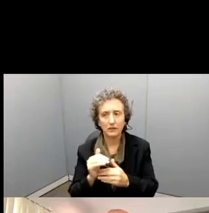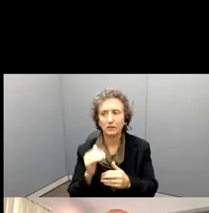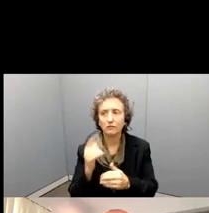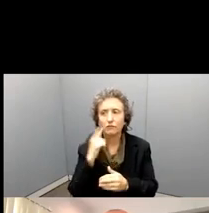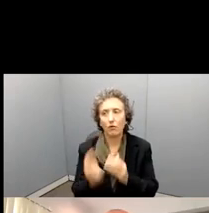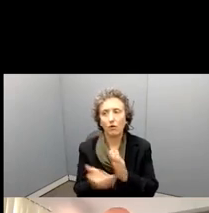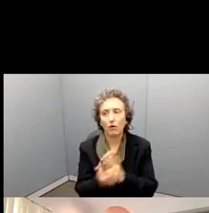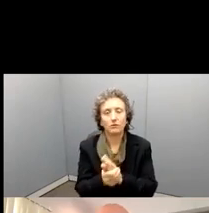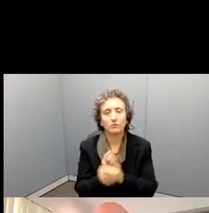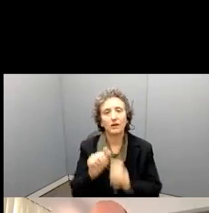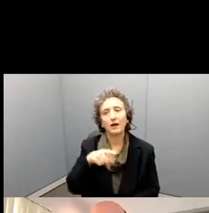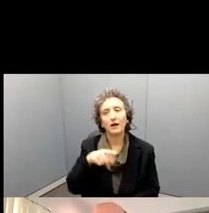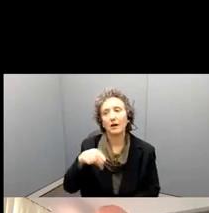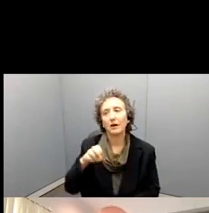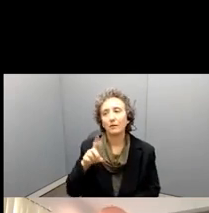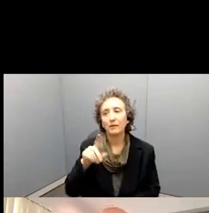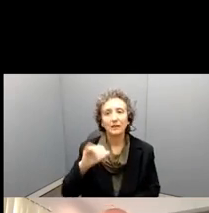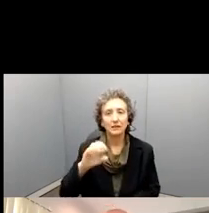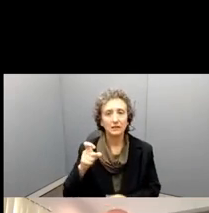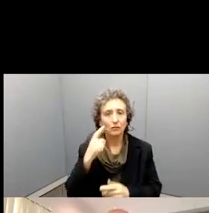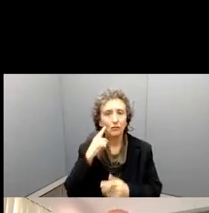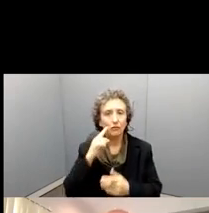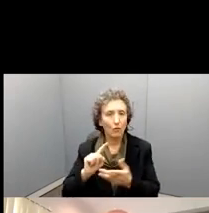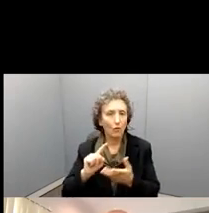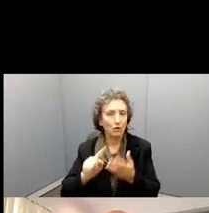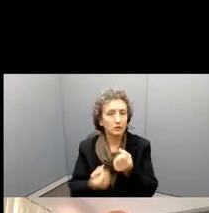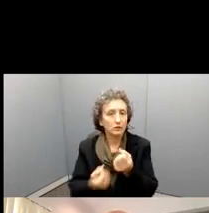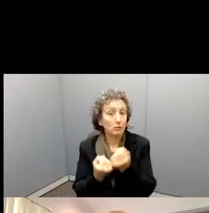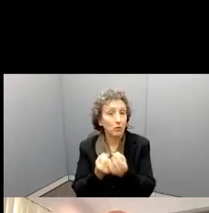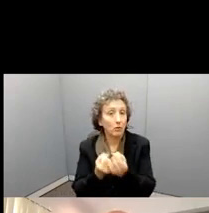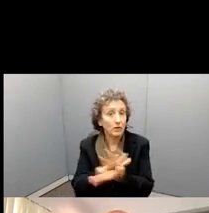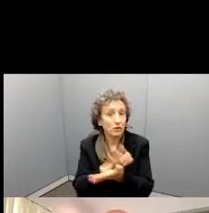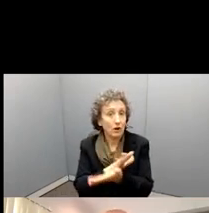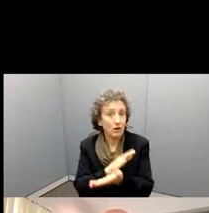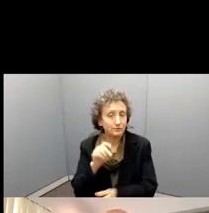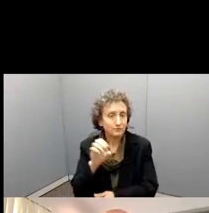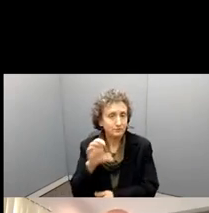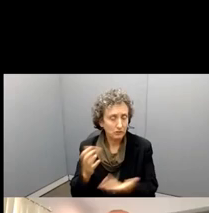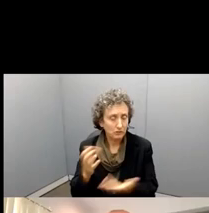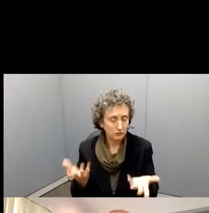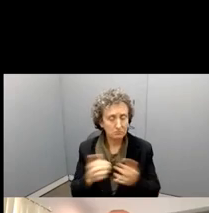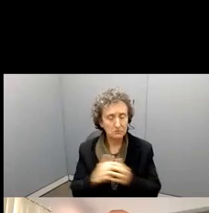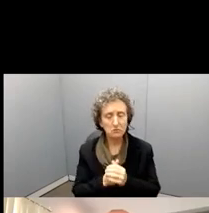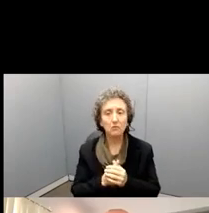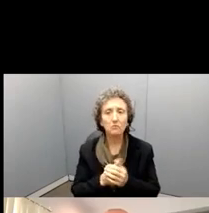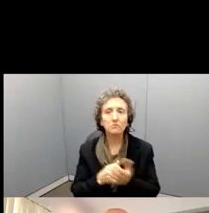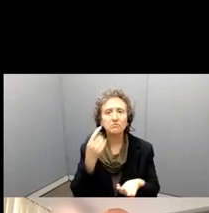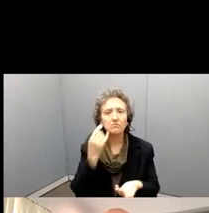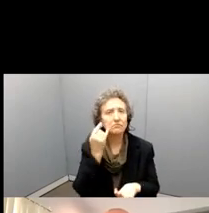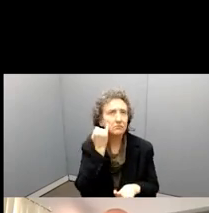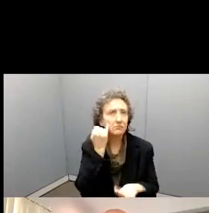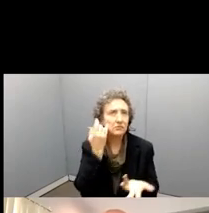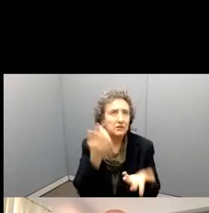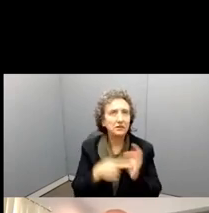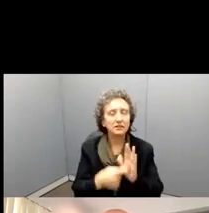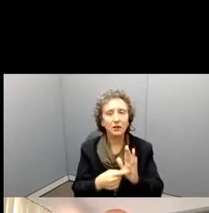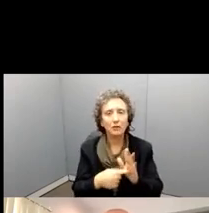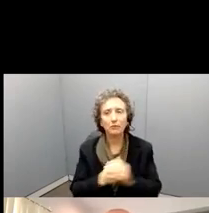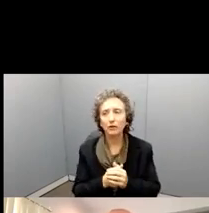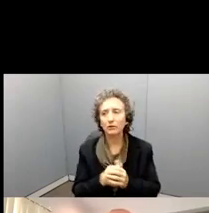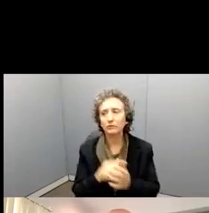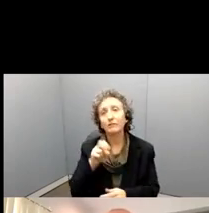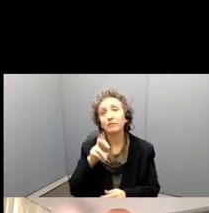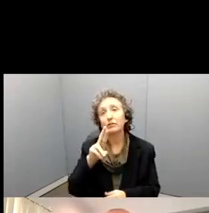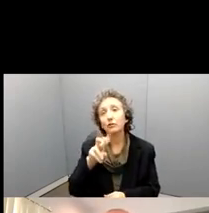for supporting documents. So this could be that if you are, say, for example, there, or there's a survey instrument